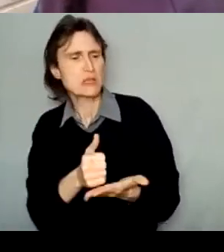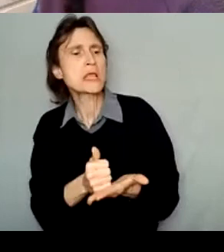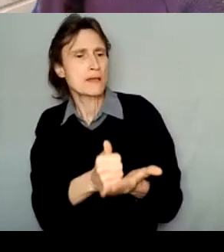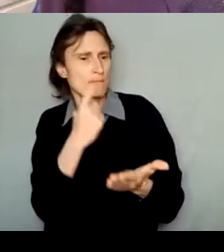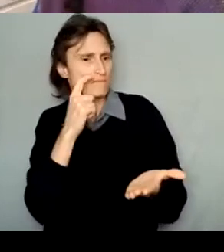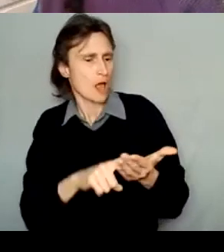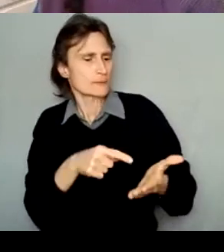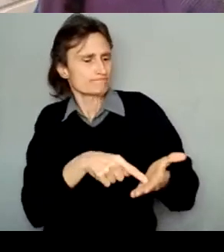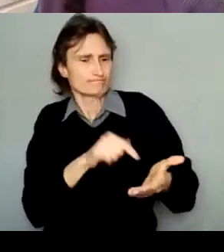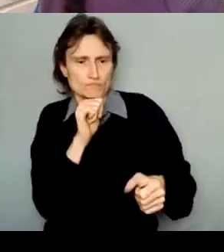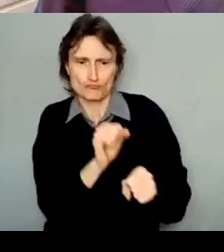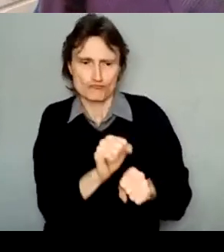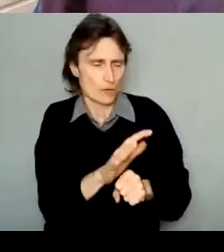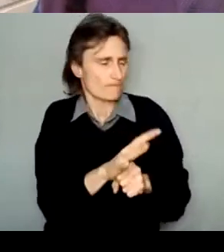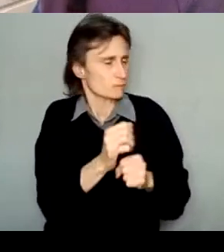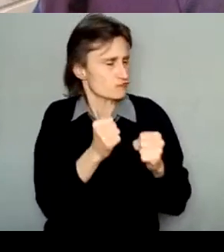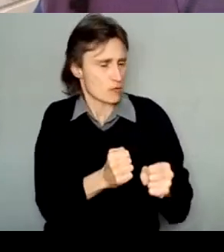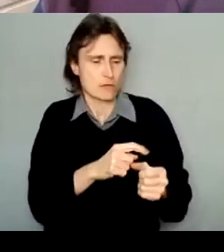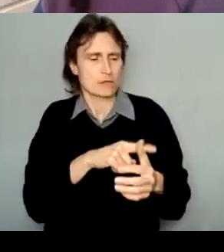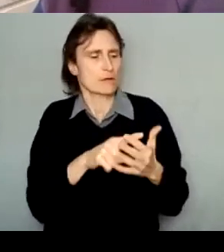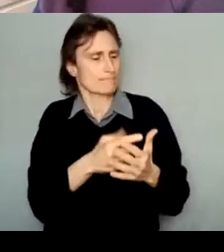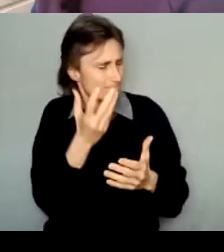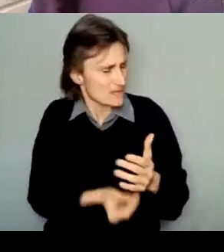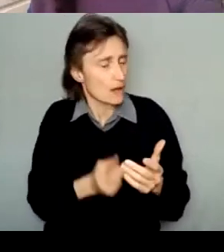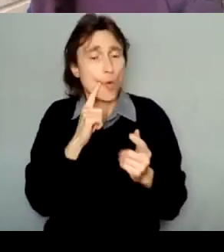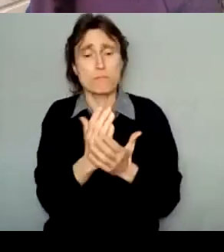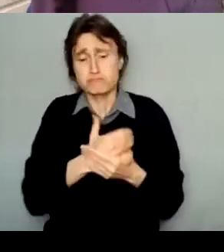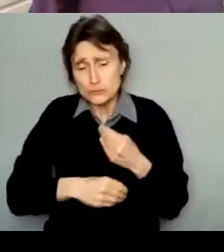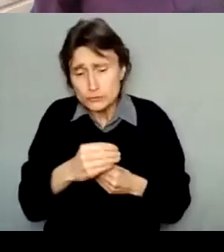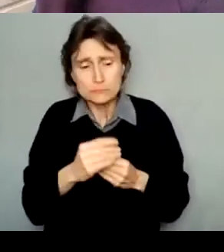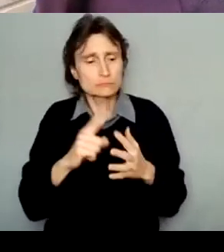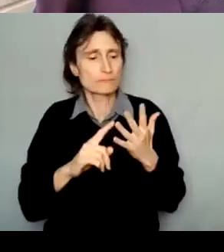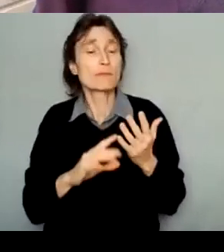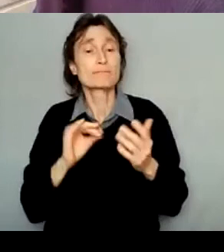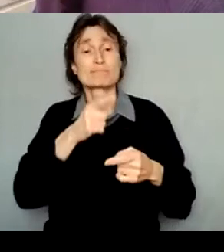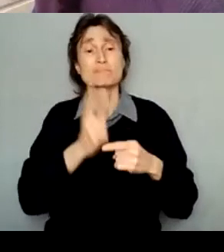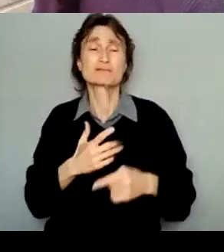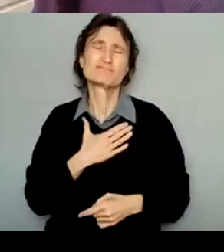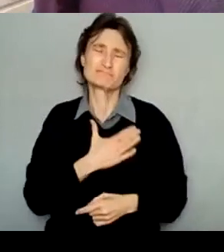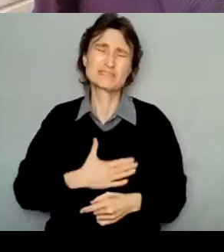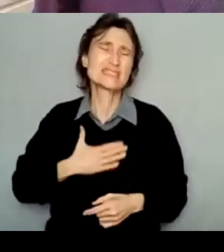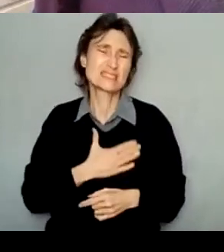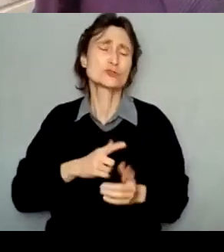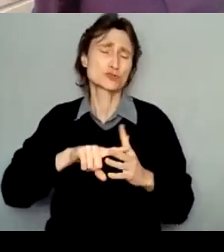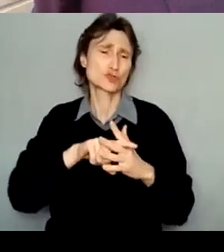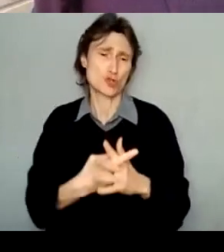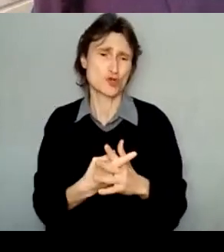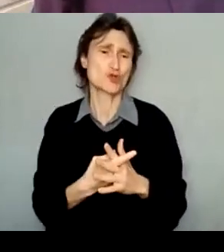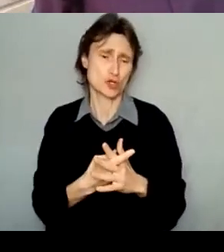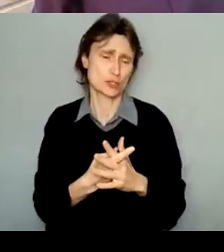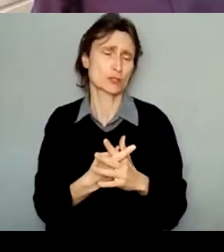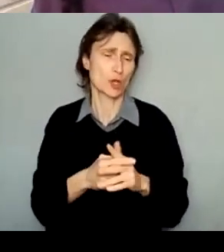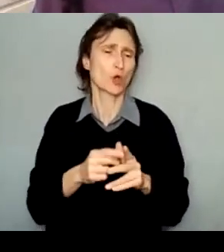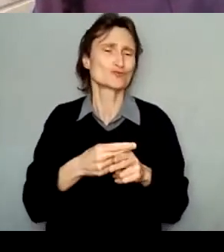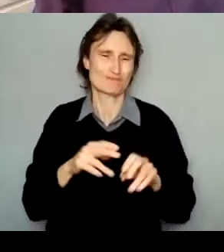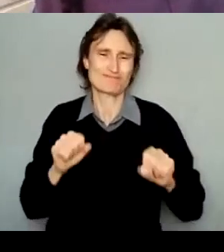or budgeting. And lastly, start this process early. Give yourself time to put your project into writing,